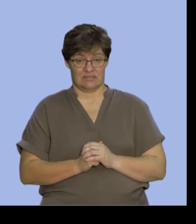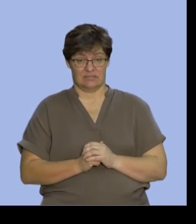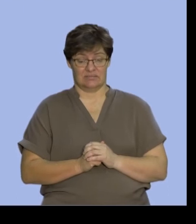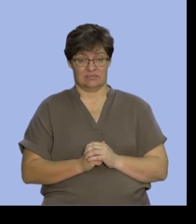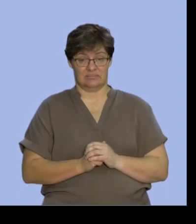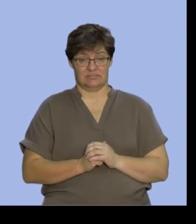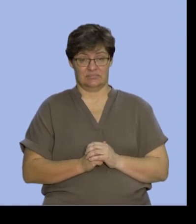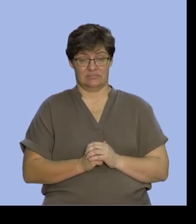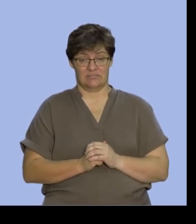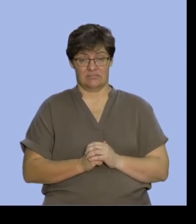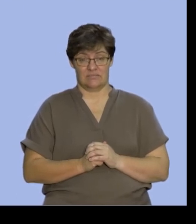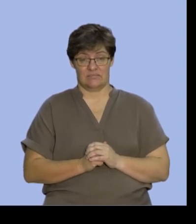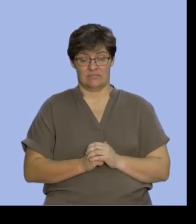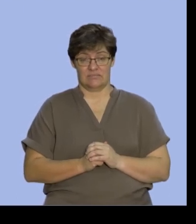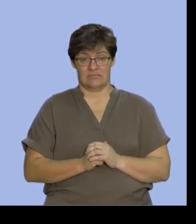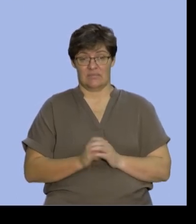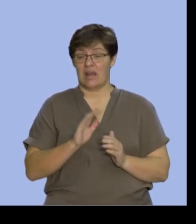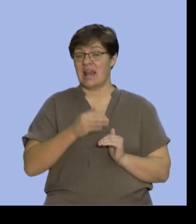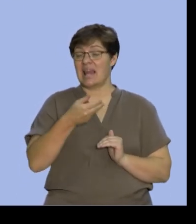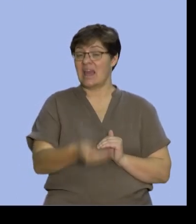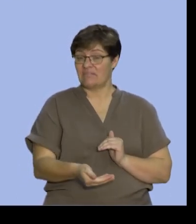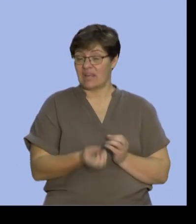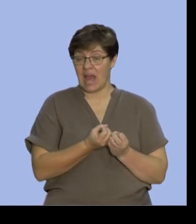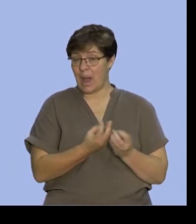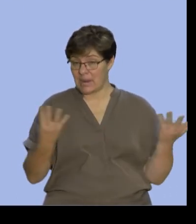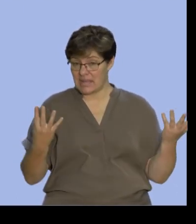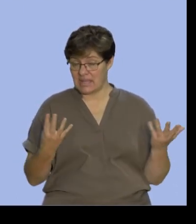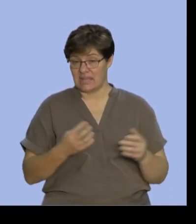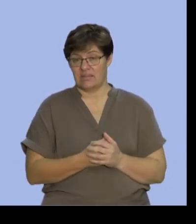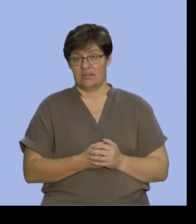so the ones that are left behind at least one